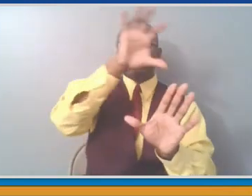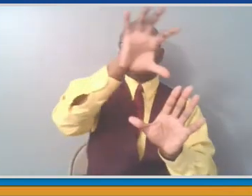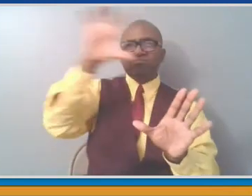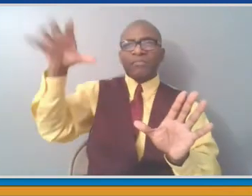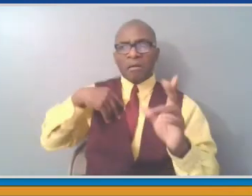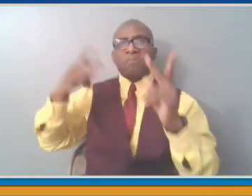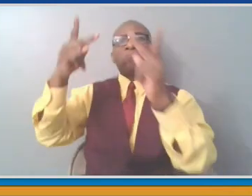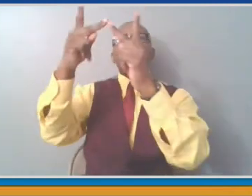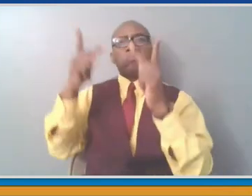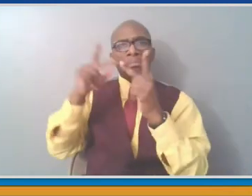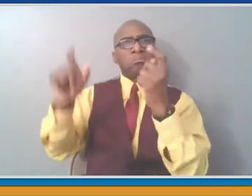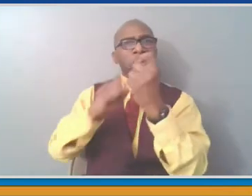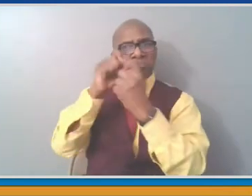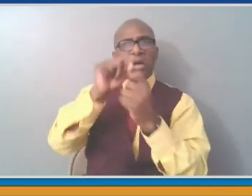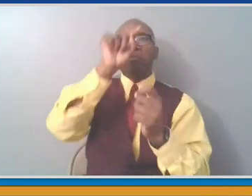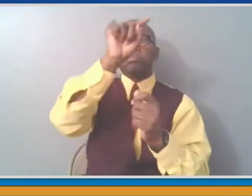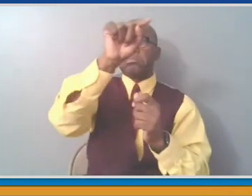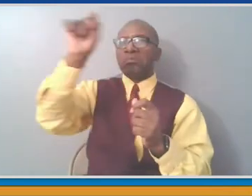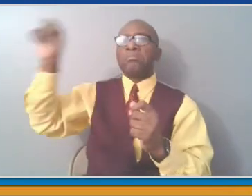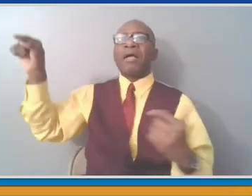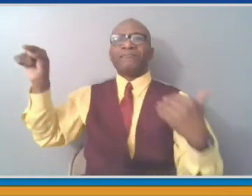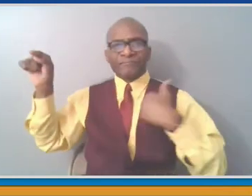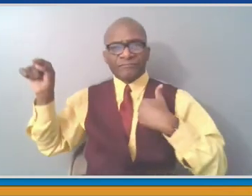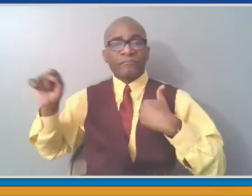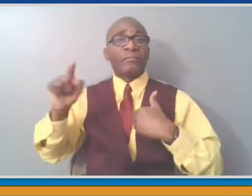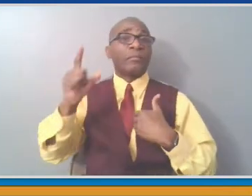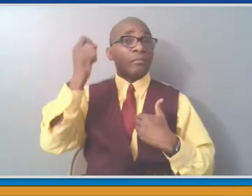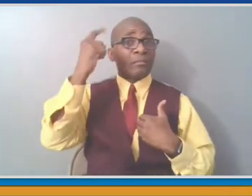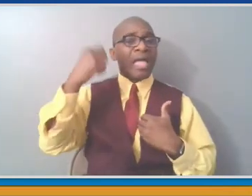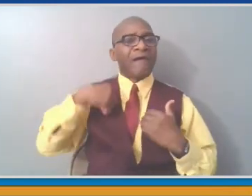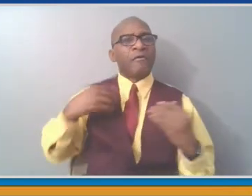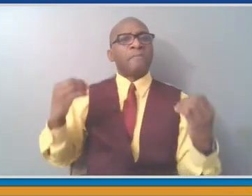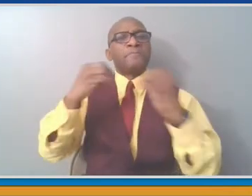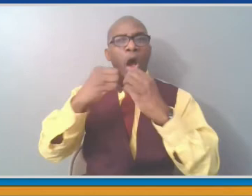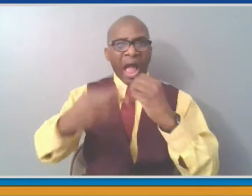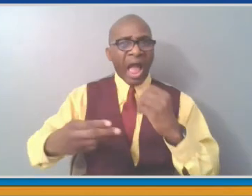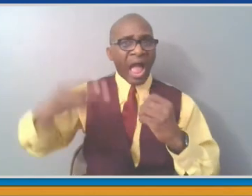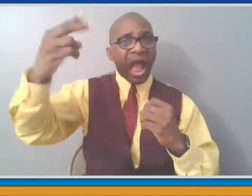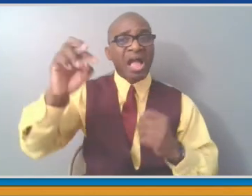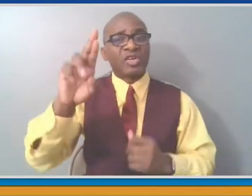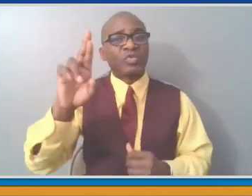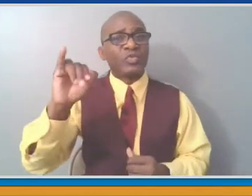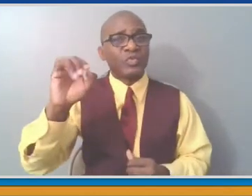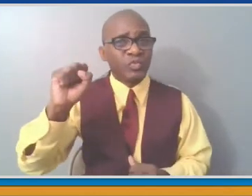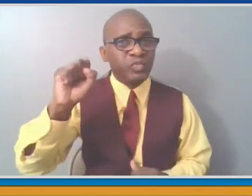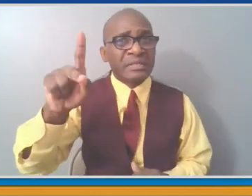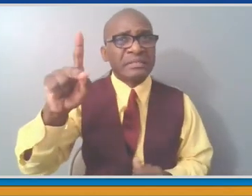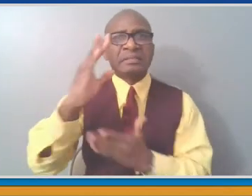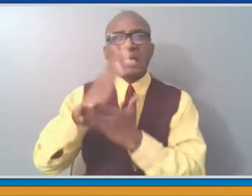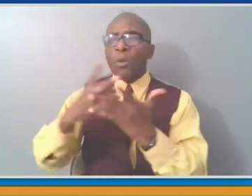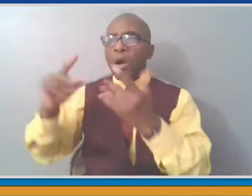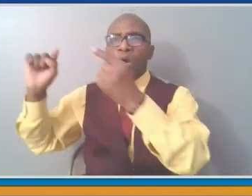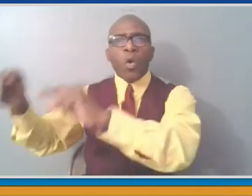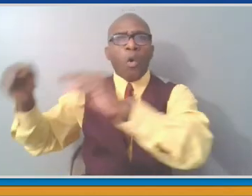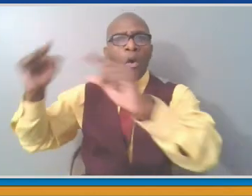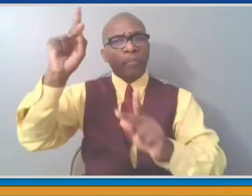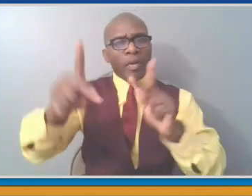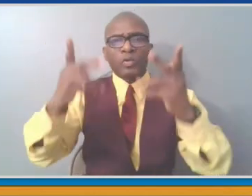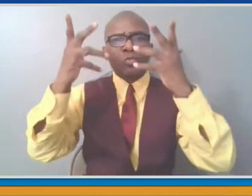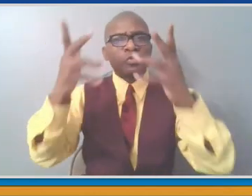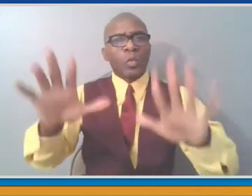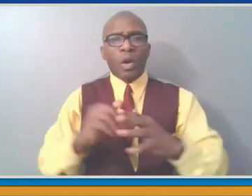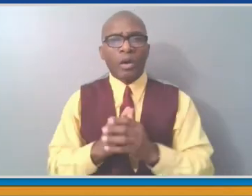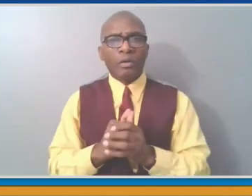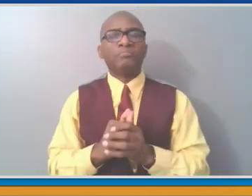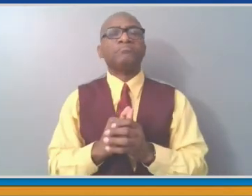purposes structured in different parks. So we will see how that all plays out. For those who are disc golf enthusiasts, your case is not